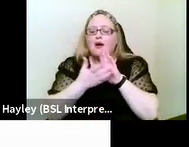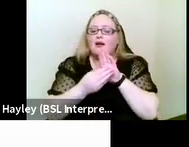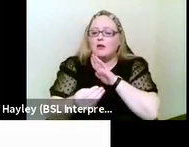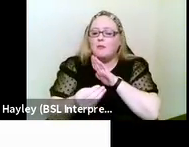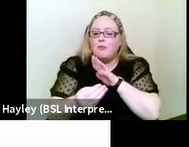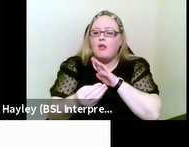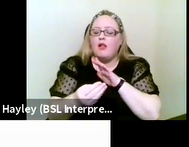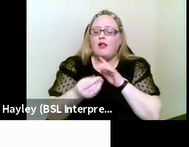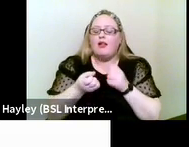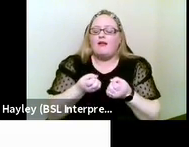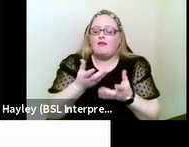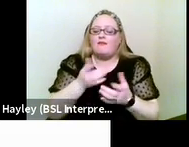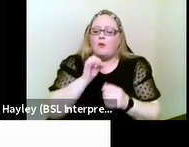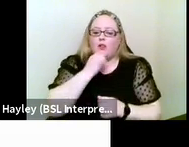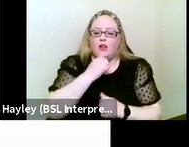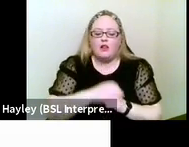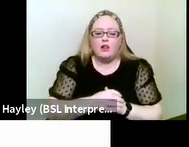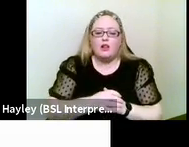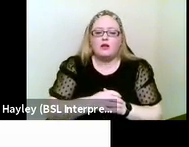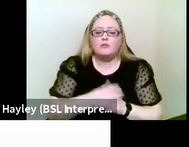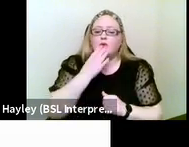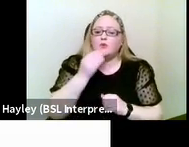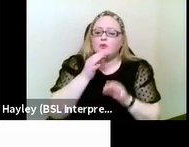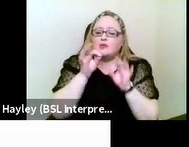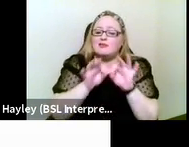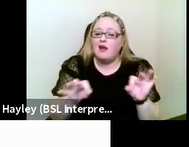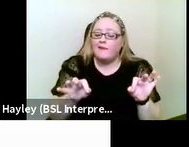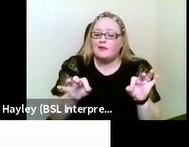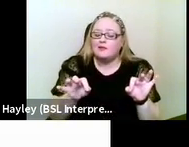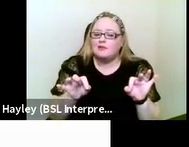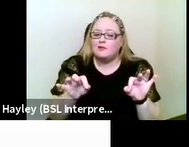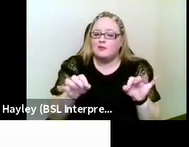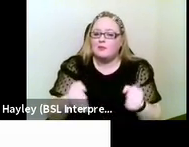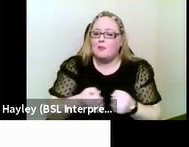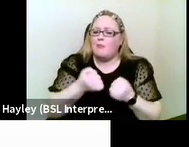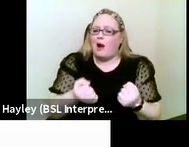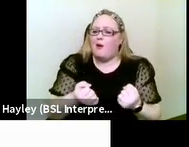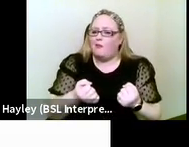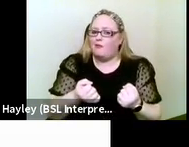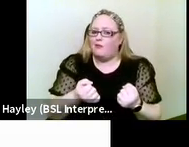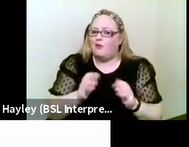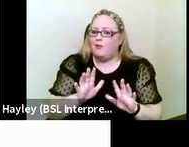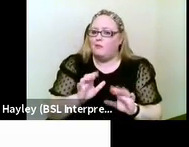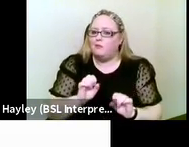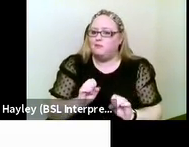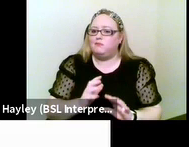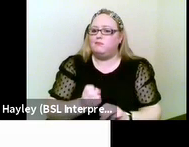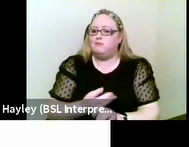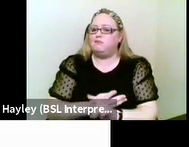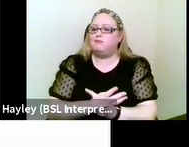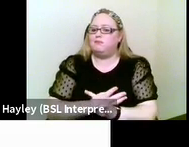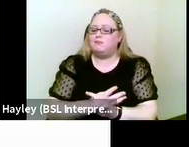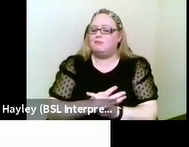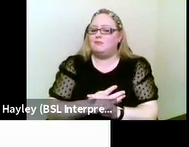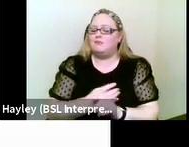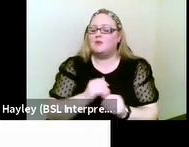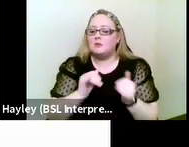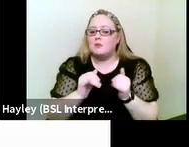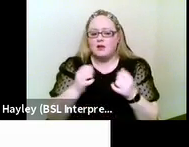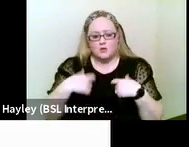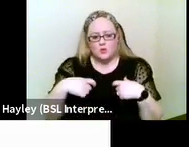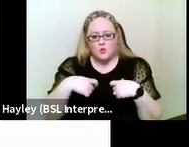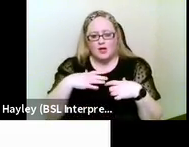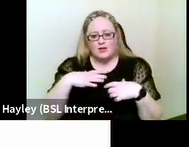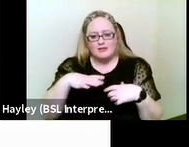silence can be really powerful, can't it, in social work. Sometimes the best response is silence. Perhaps